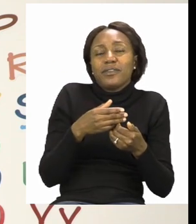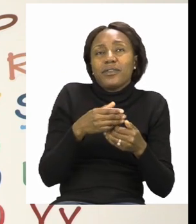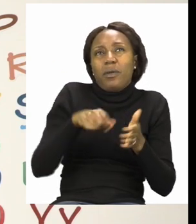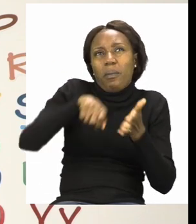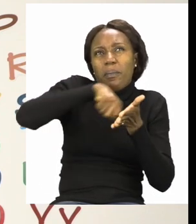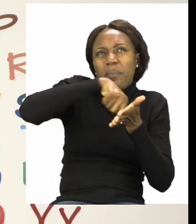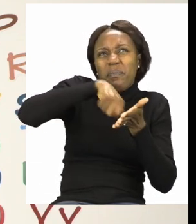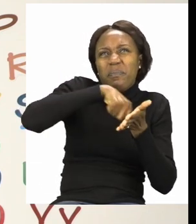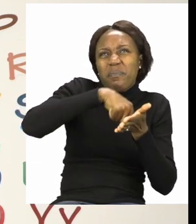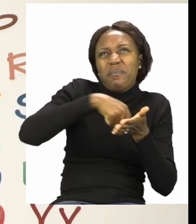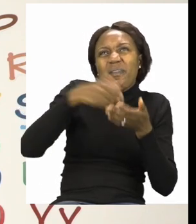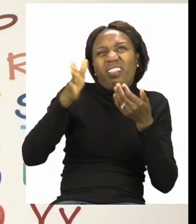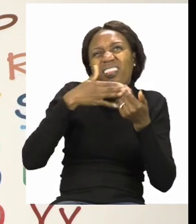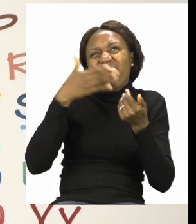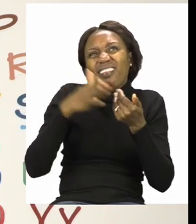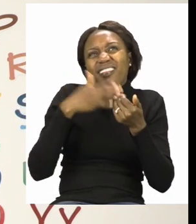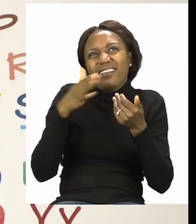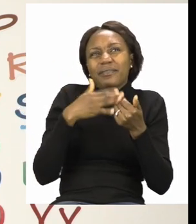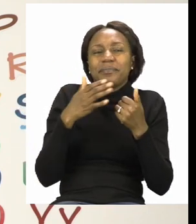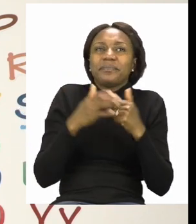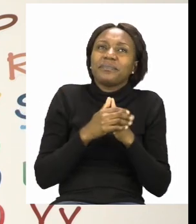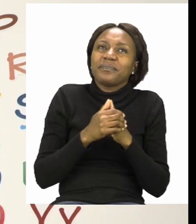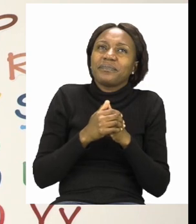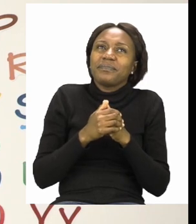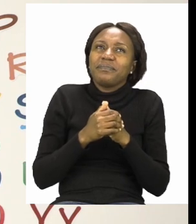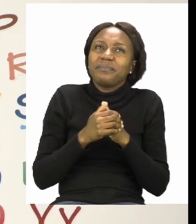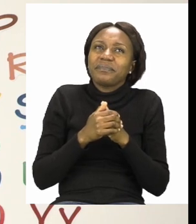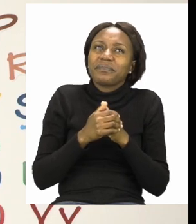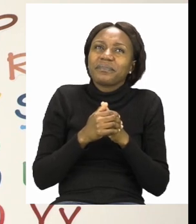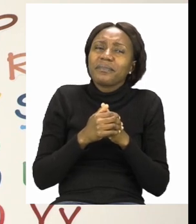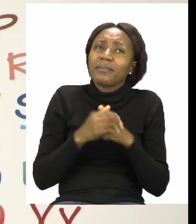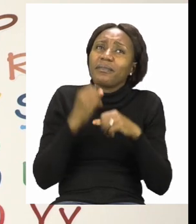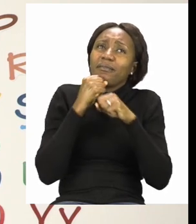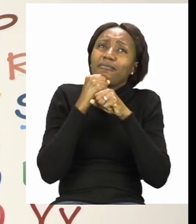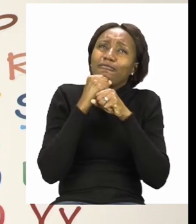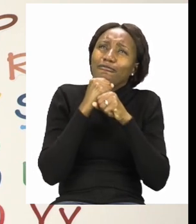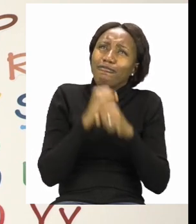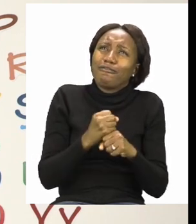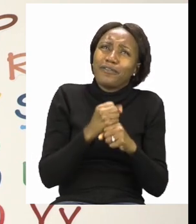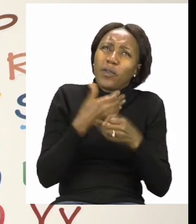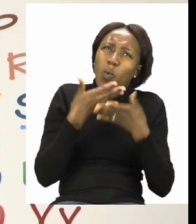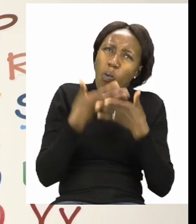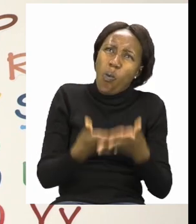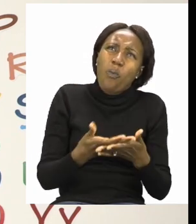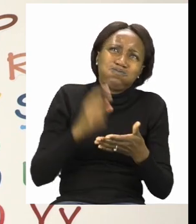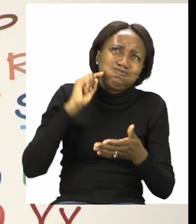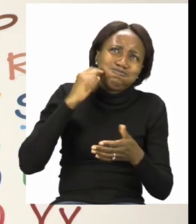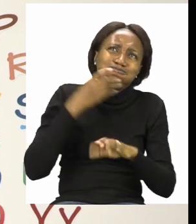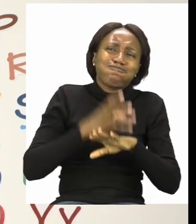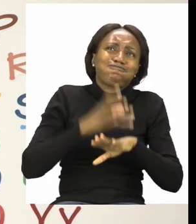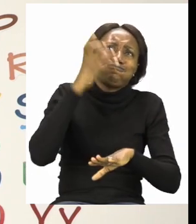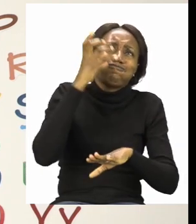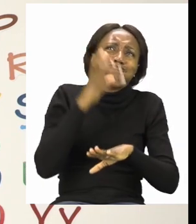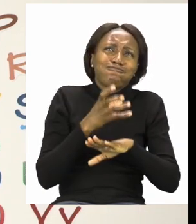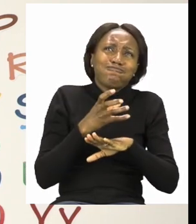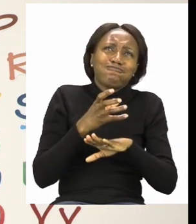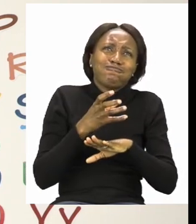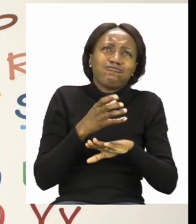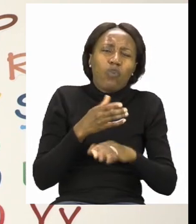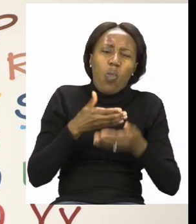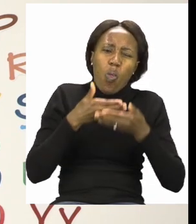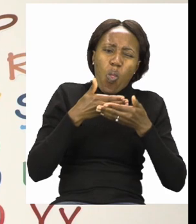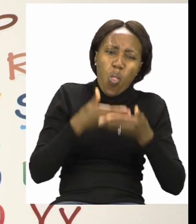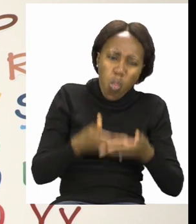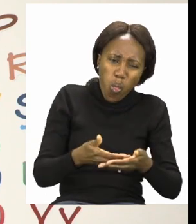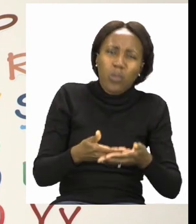it is not hard to lift up. But if I lift up the sweet jar, that's when I can feel the difference.